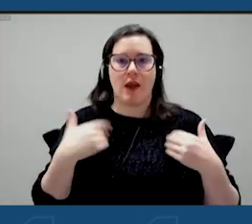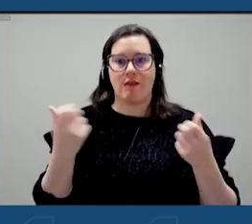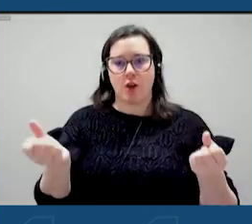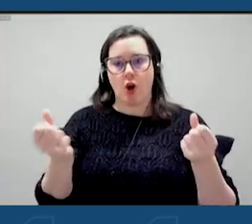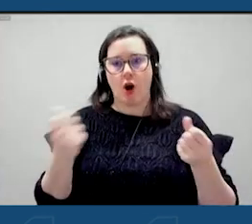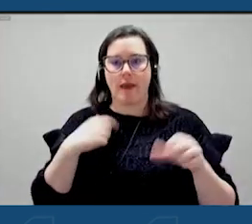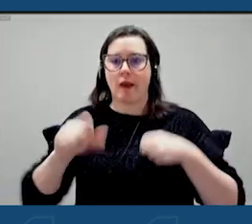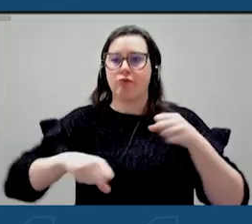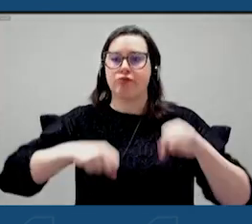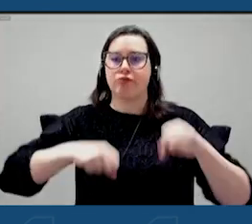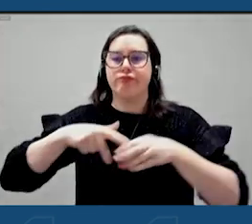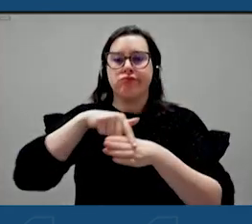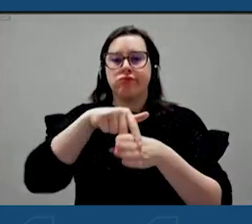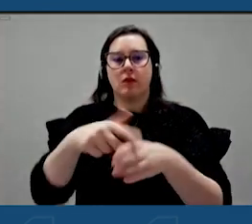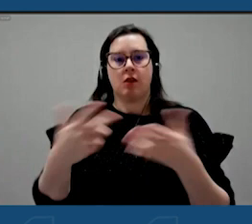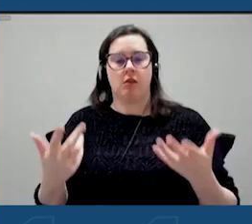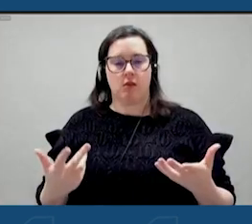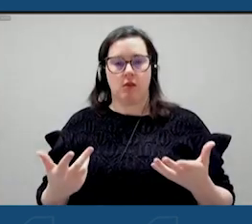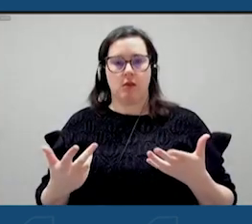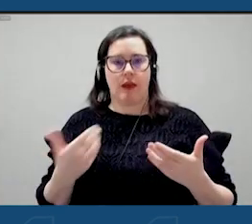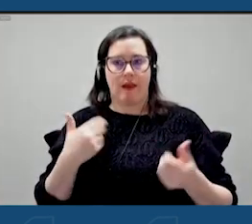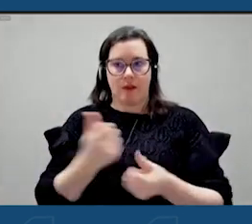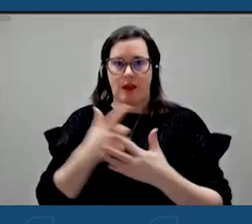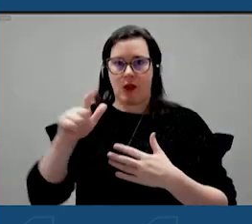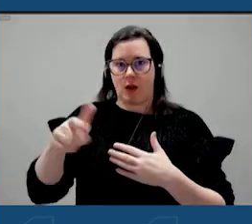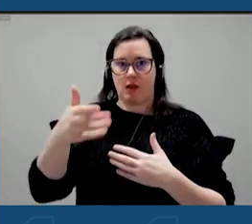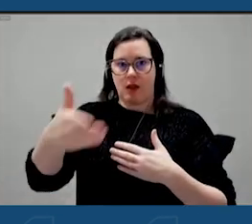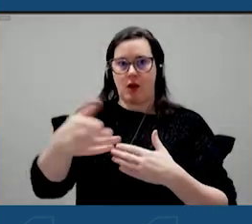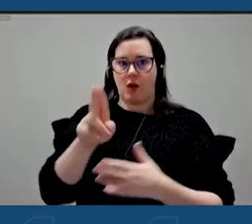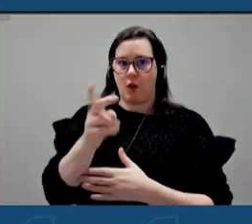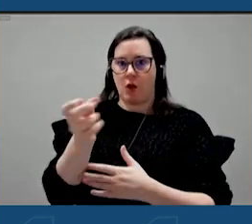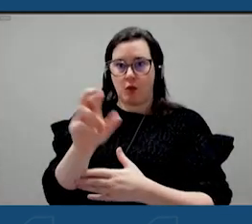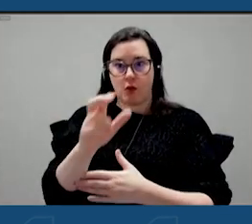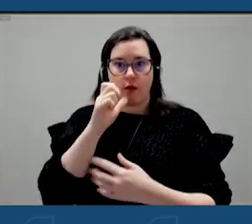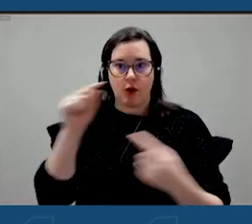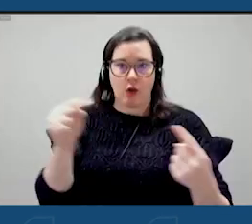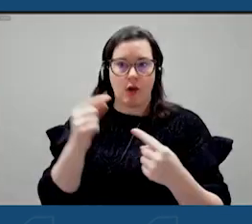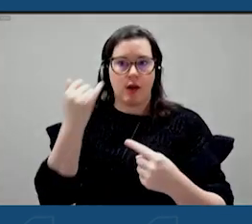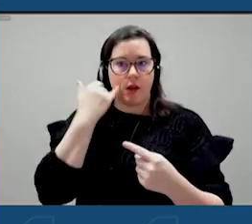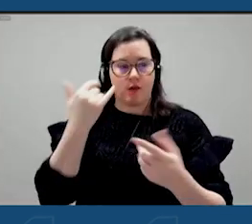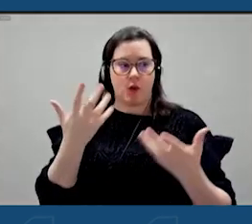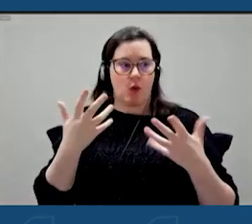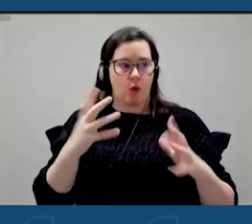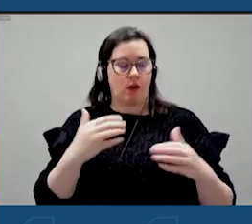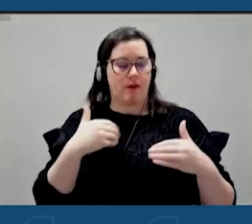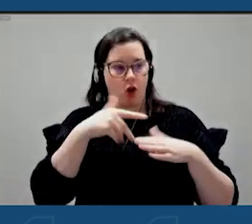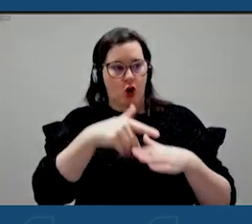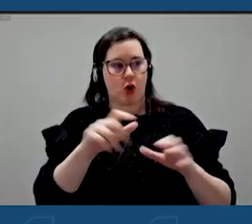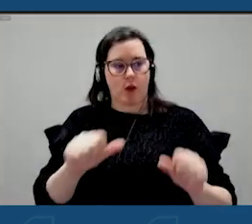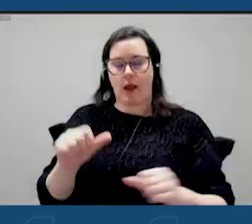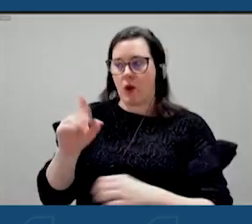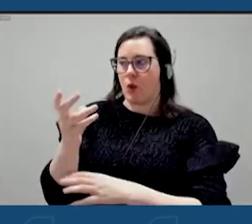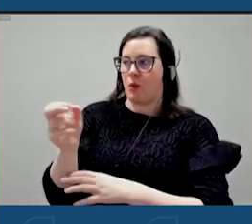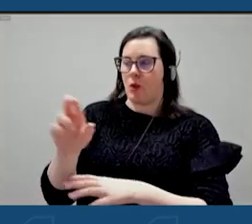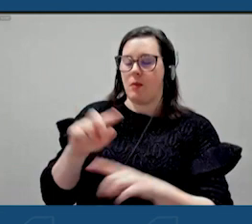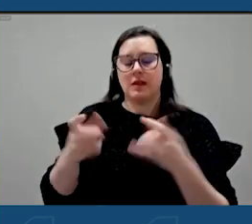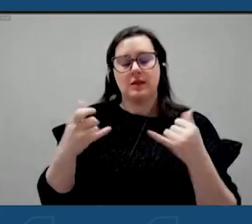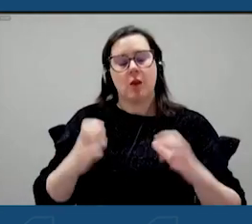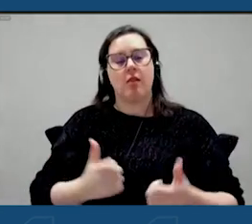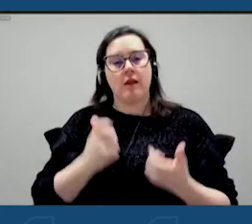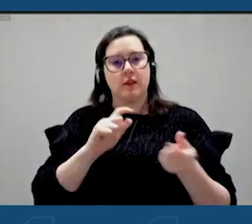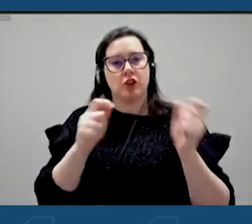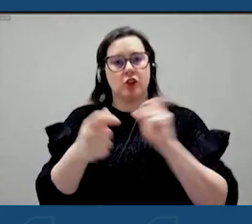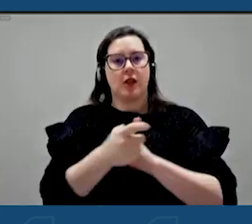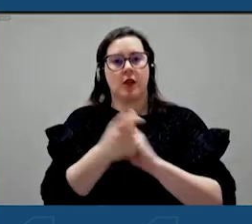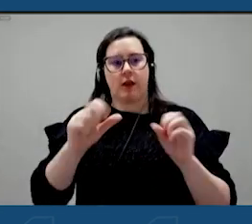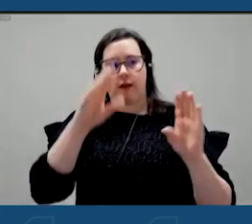bikes around. get everything they need there and Uber doesn't help. doesn't hurt. mean, can take Uber if you don't want to have a car. So life has changed and we can put more focus on our